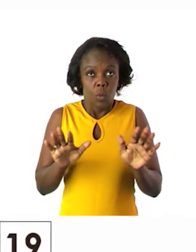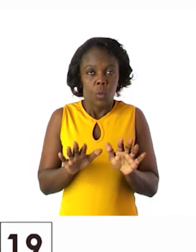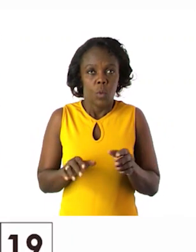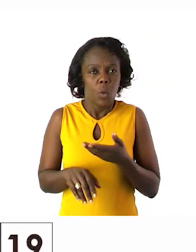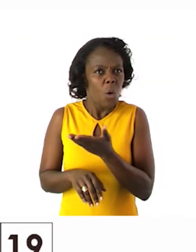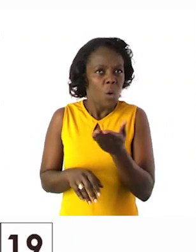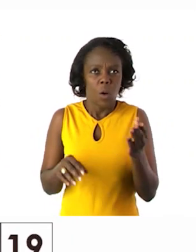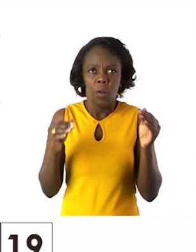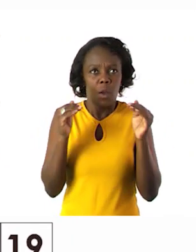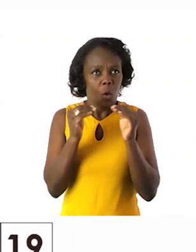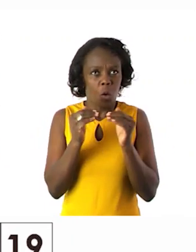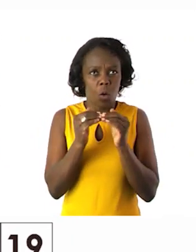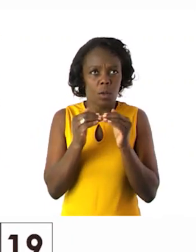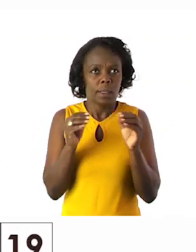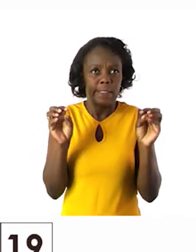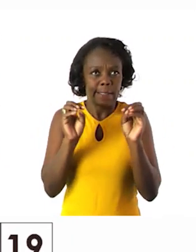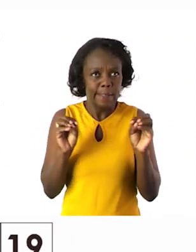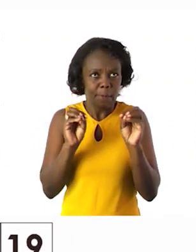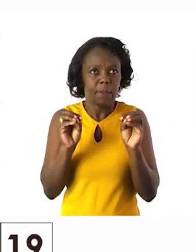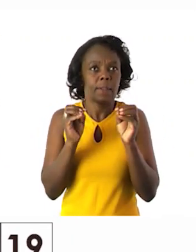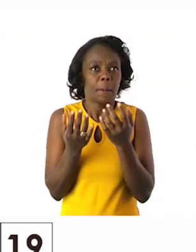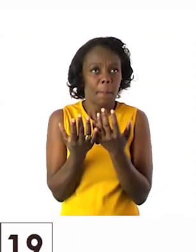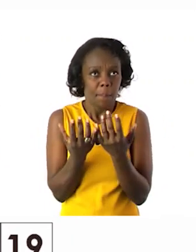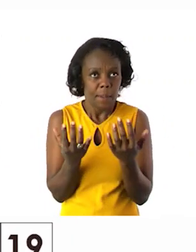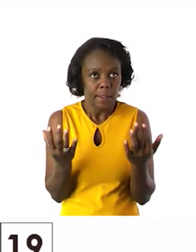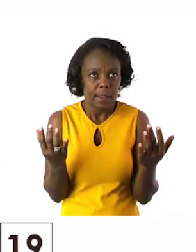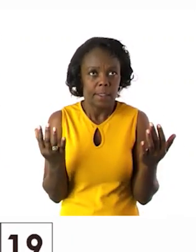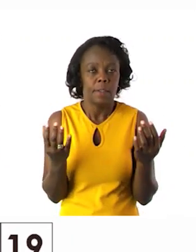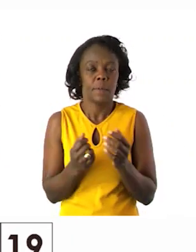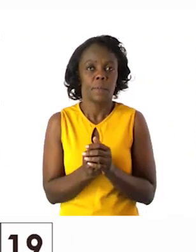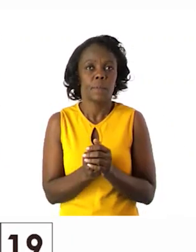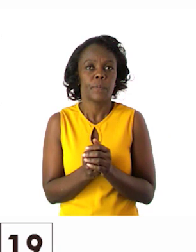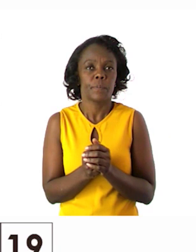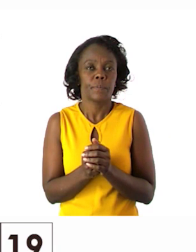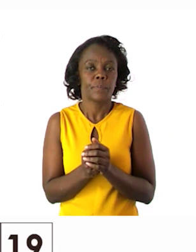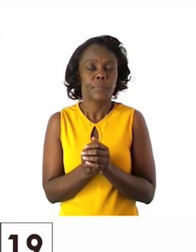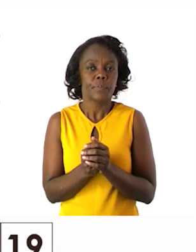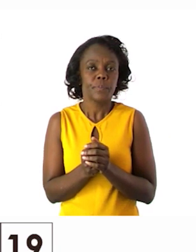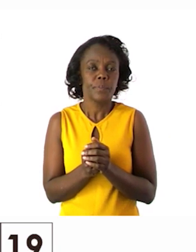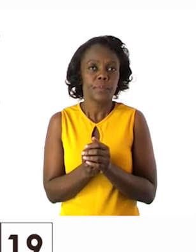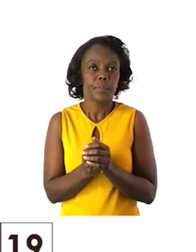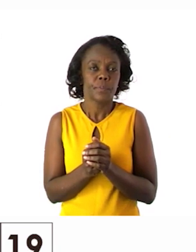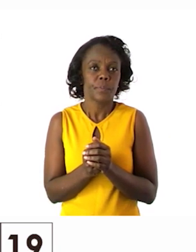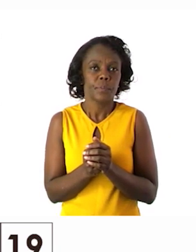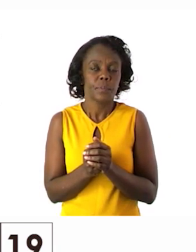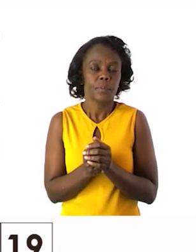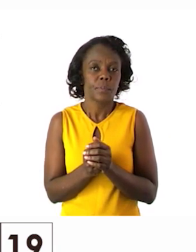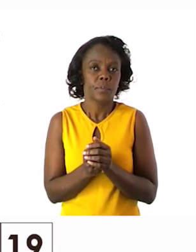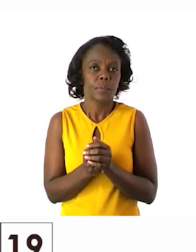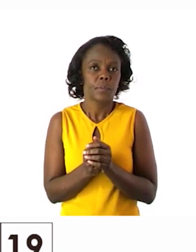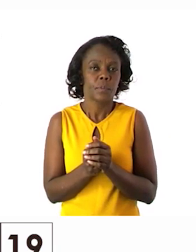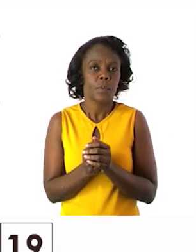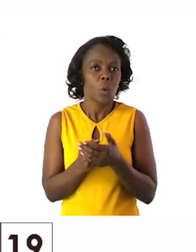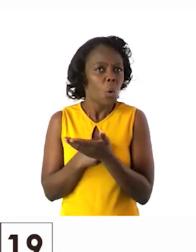the odd numbers in green. Please color all the odd numbers in green. Remember the odd numbers? Yes, you do. And color